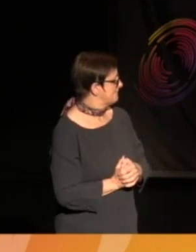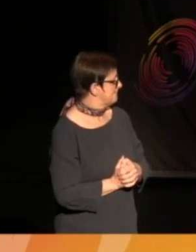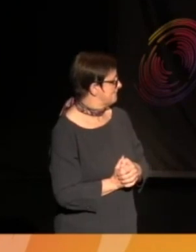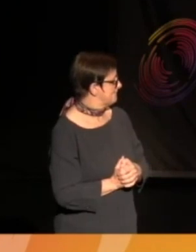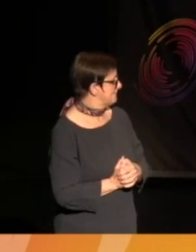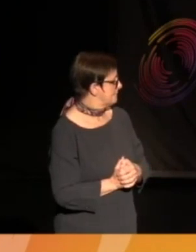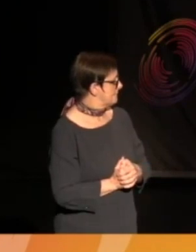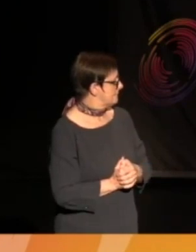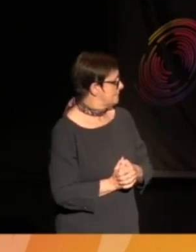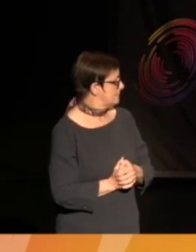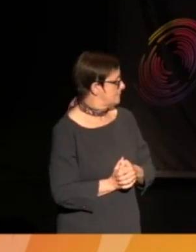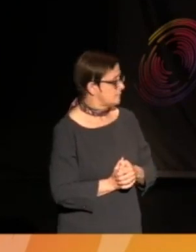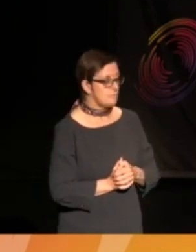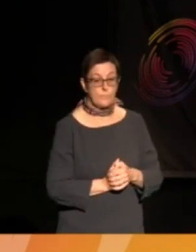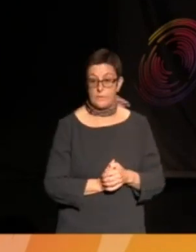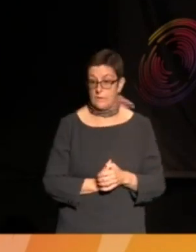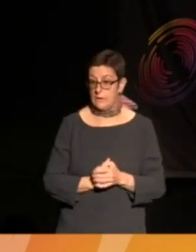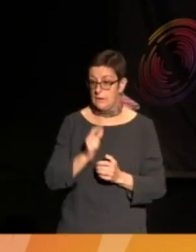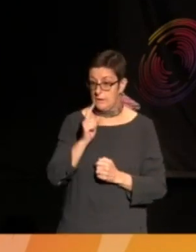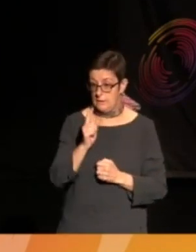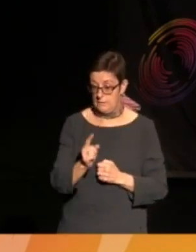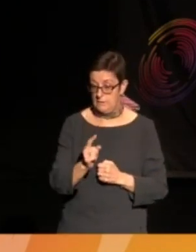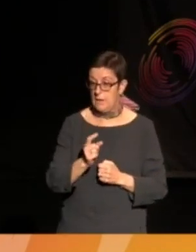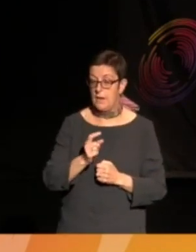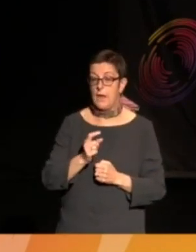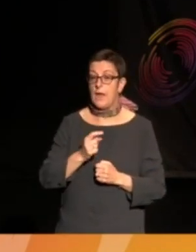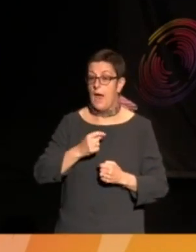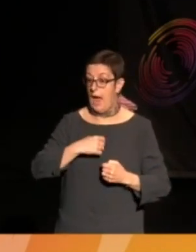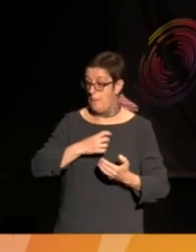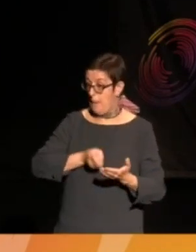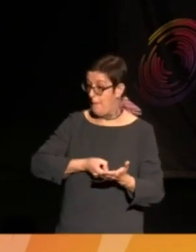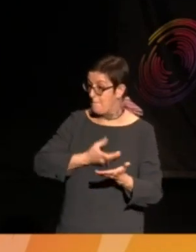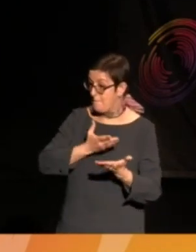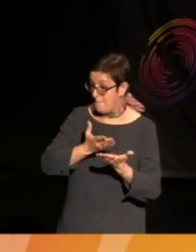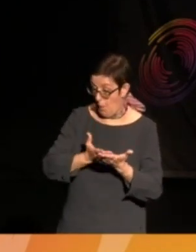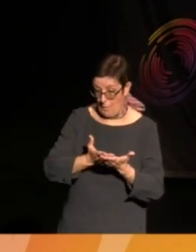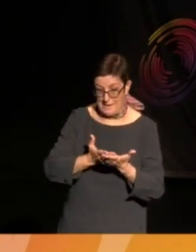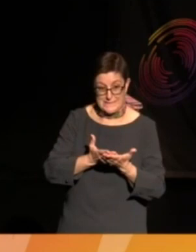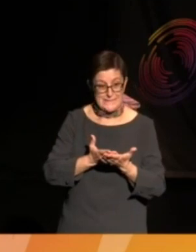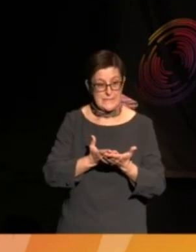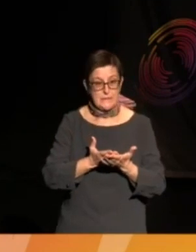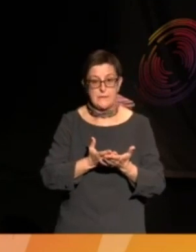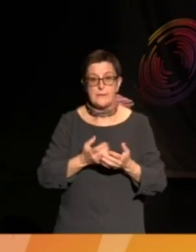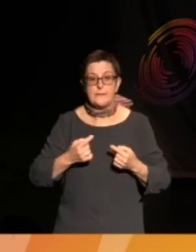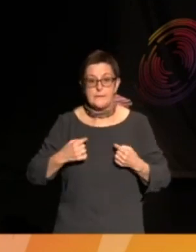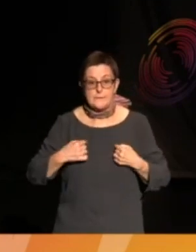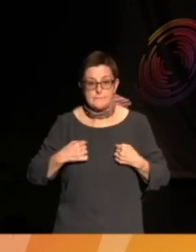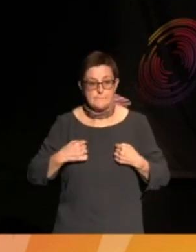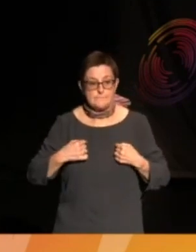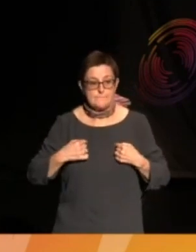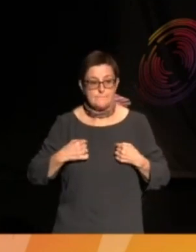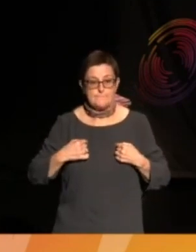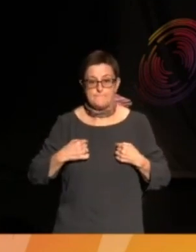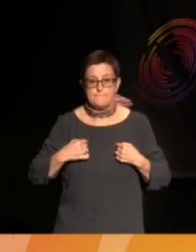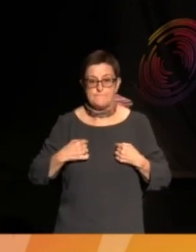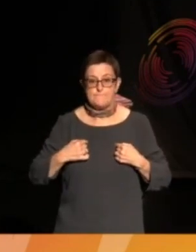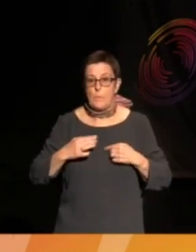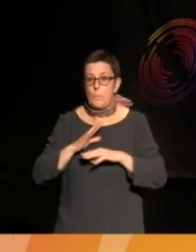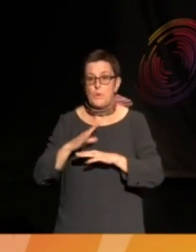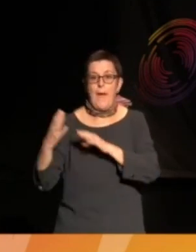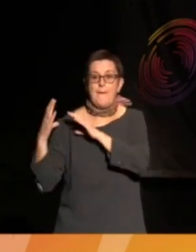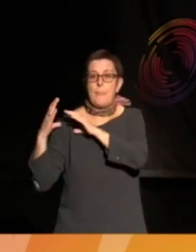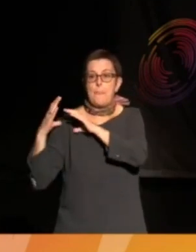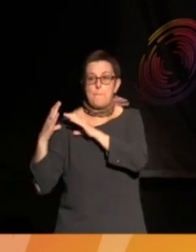One of the really weird things about being a poet in this context is that obviously as poets we don't have the burden of governance.